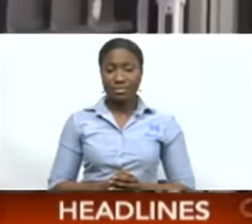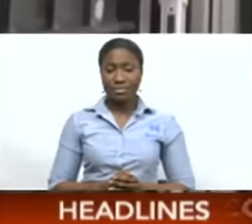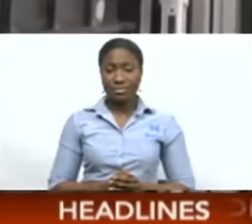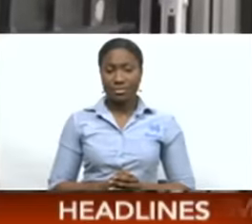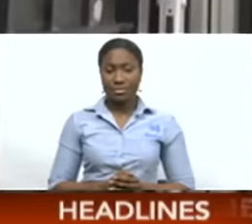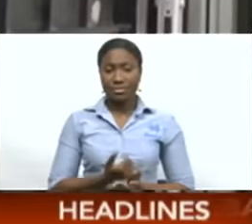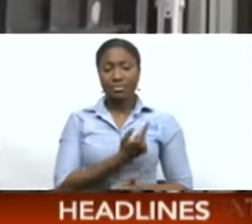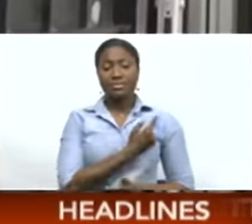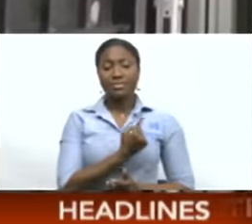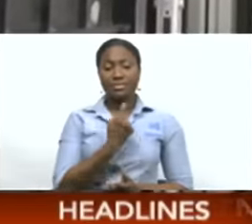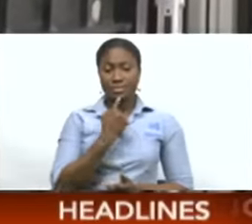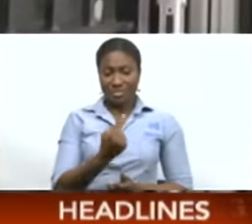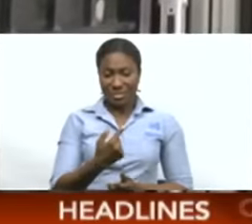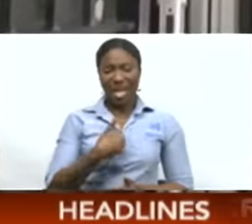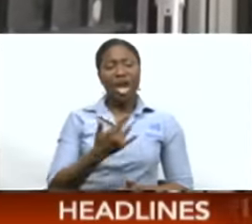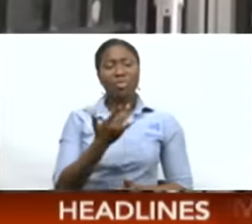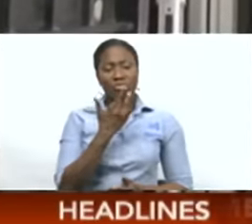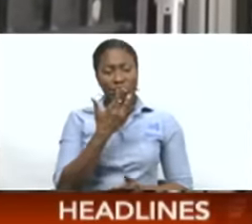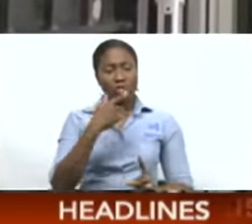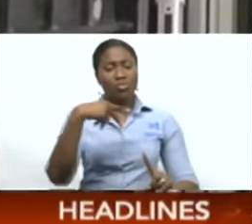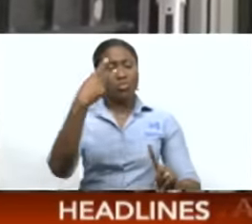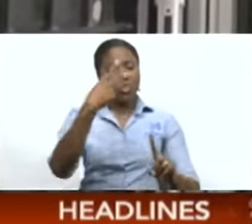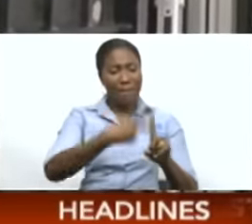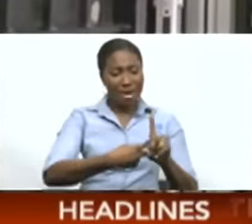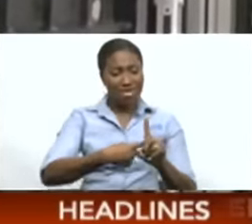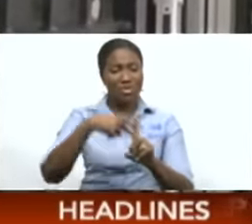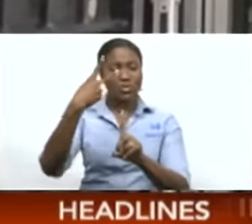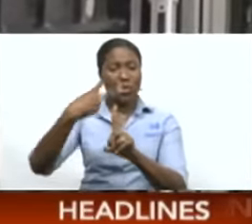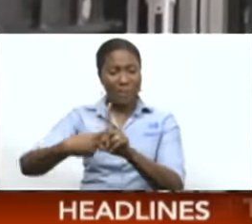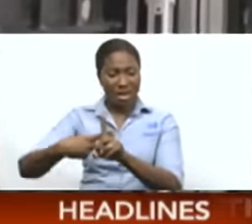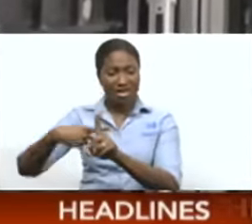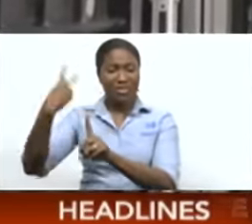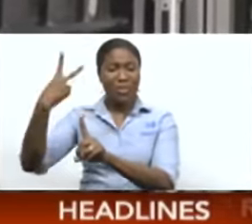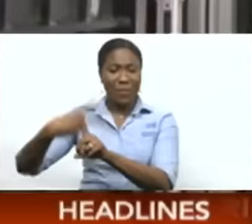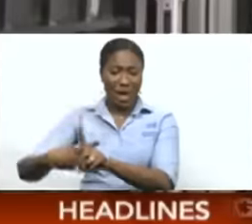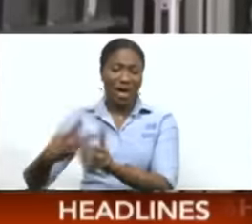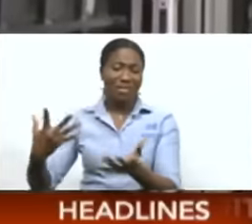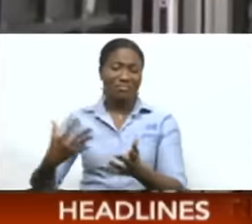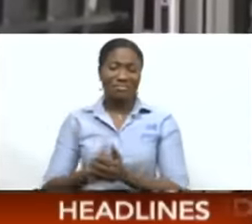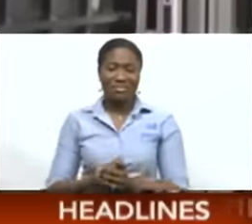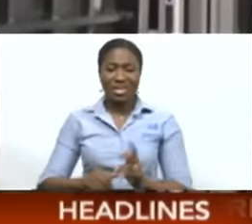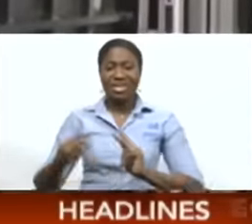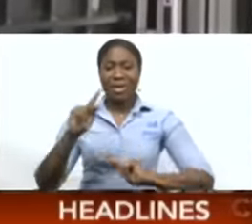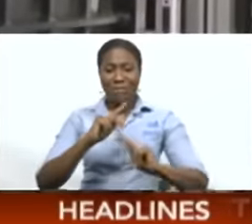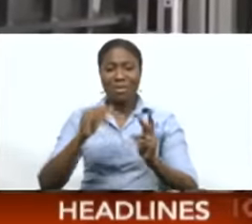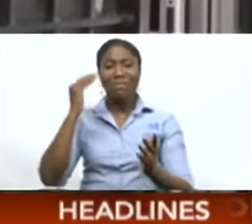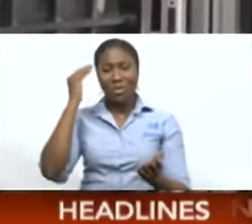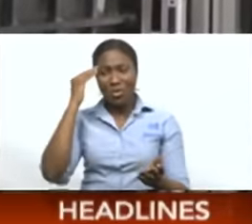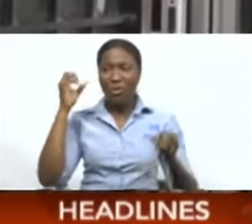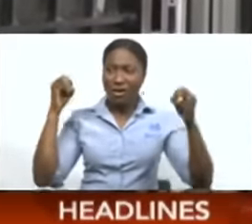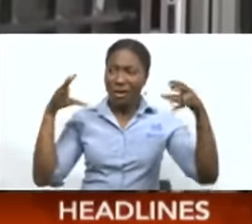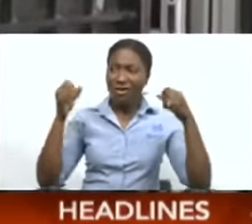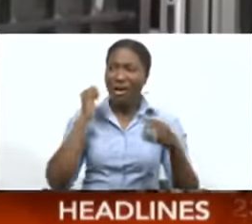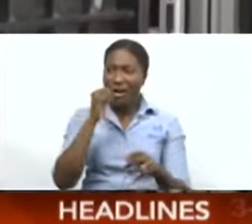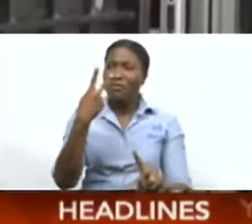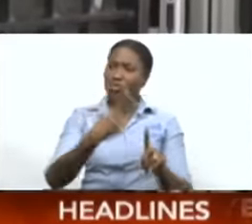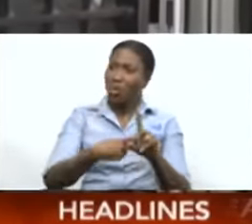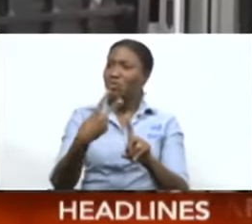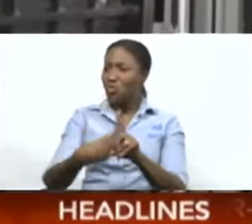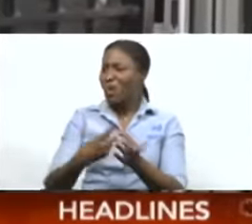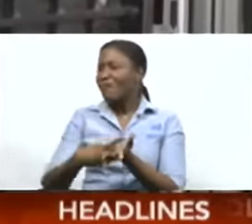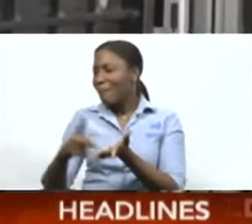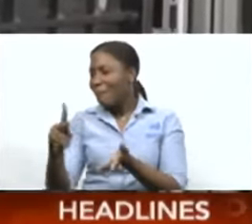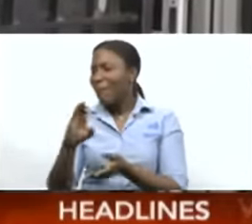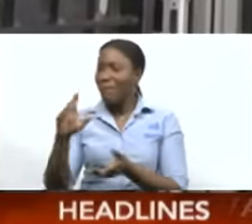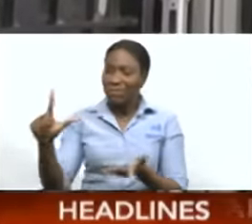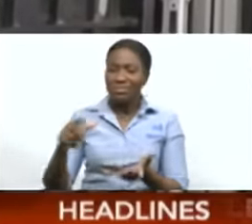I think every two months makes sense. People usually, they already have it in their head, like, yeah, okay, every two months, I had this to pay, that